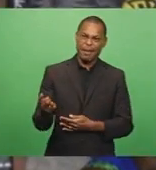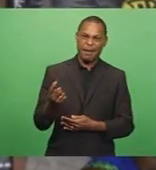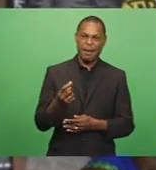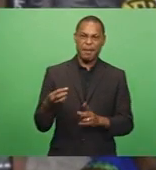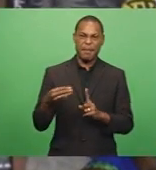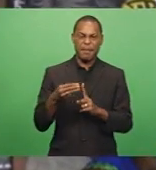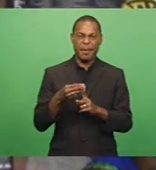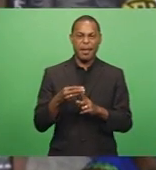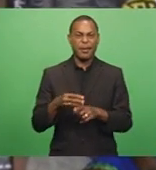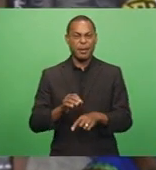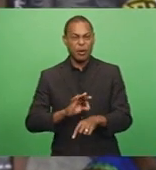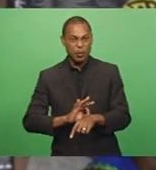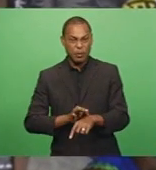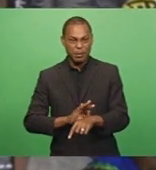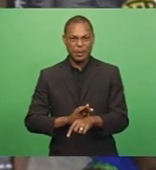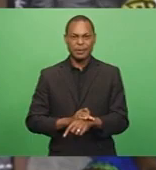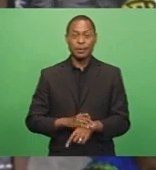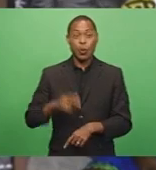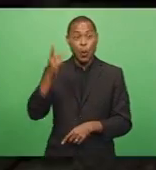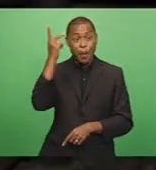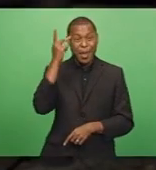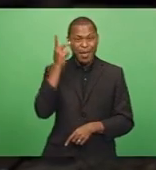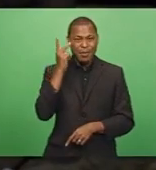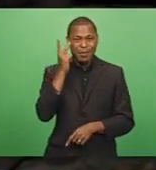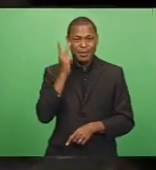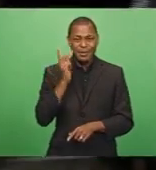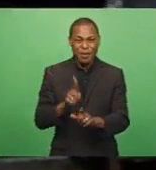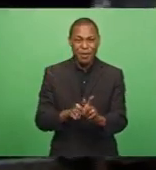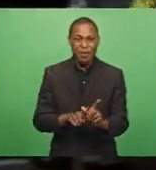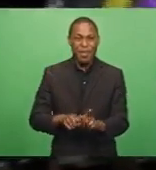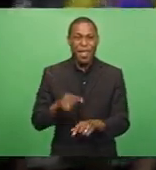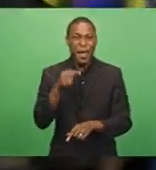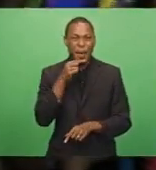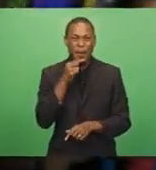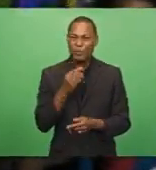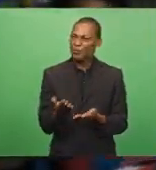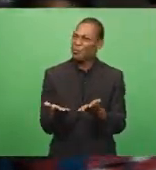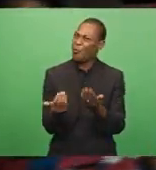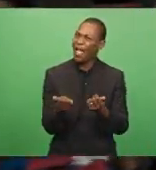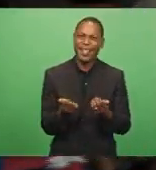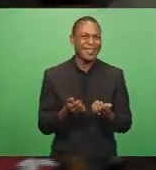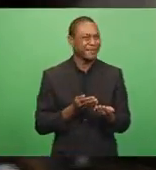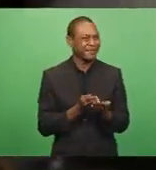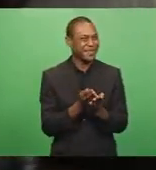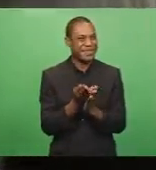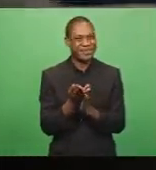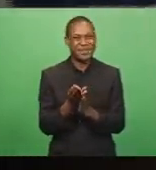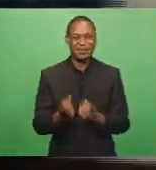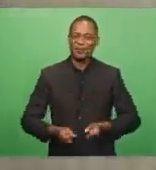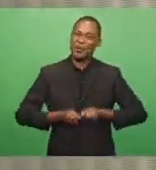Parents of young boys in Koma village welcome the services provided by the ministry.